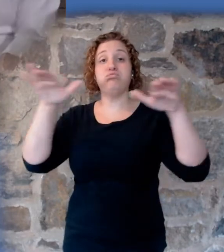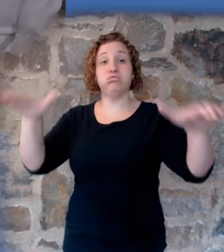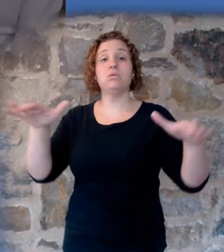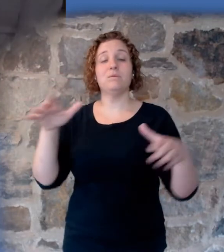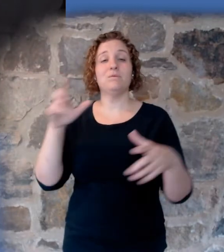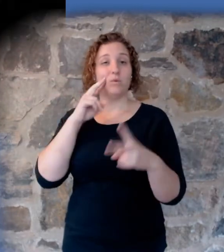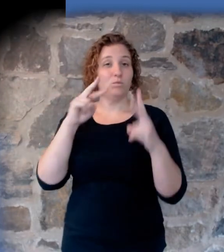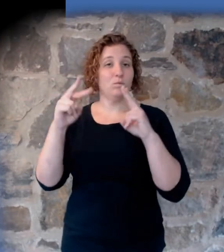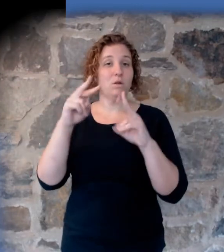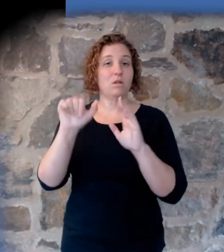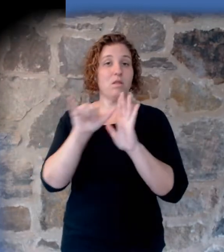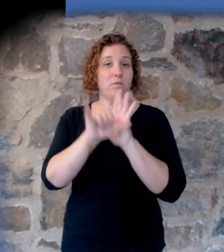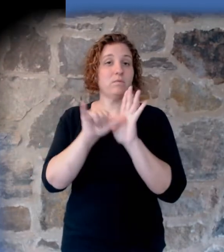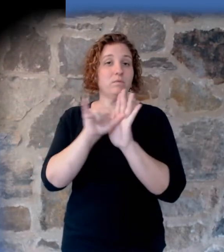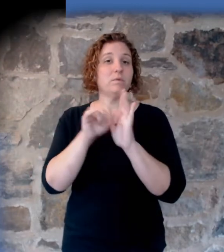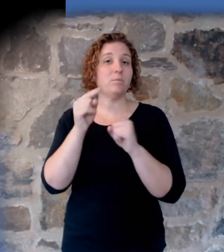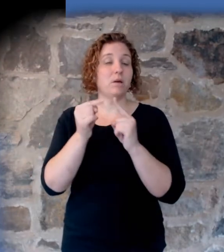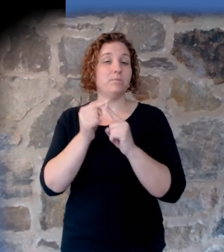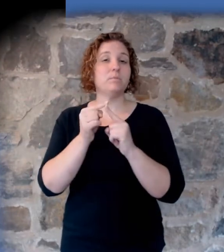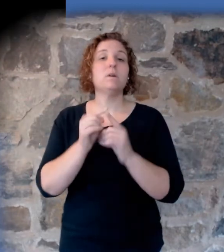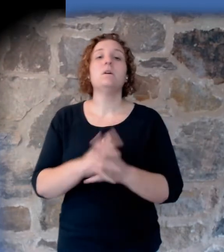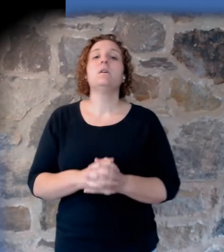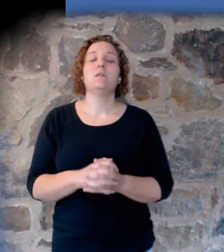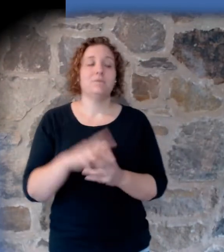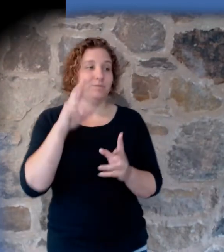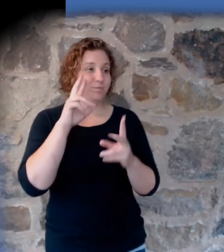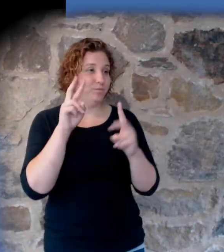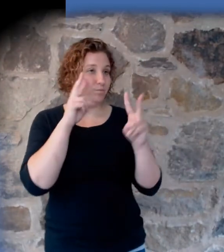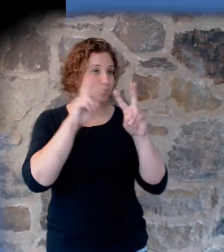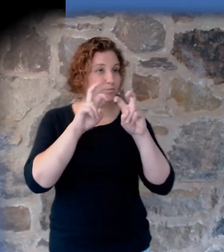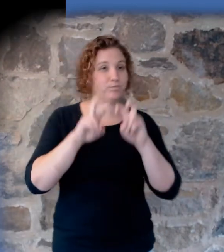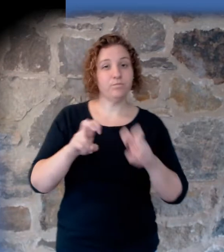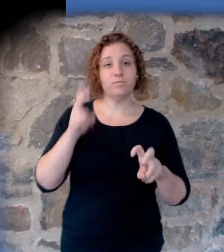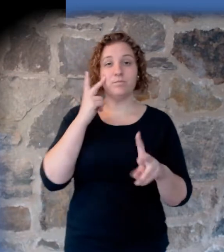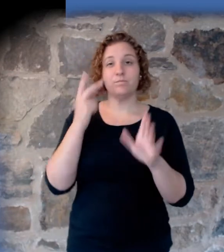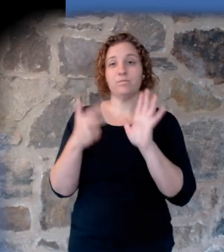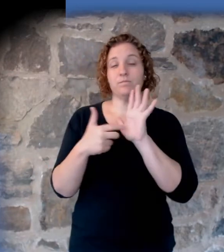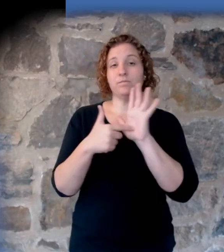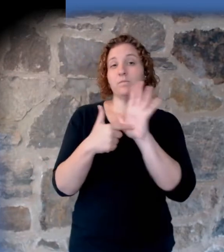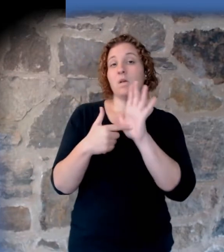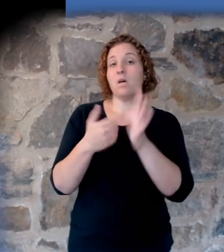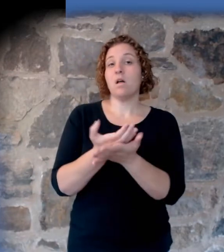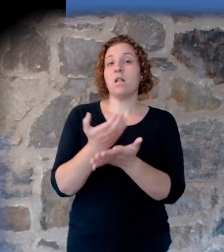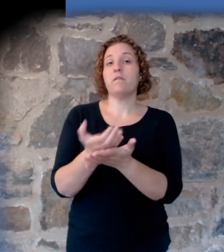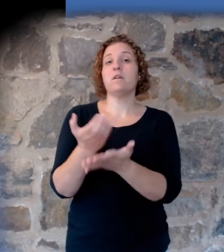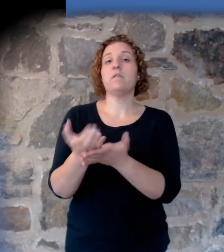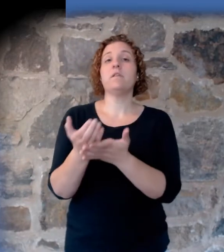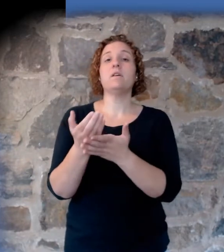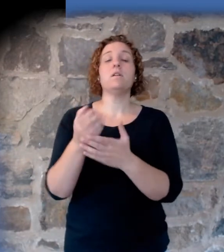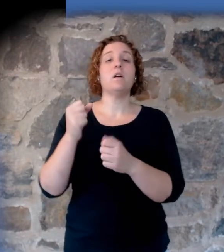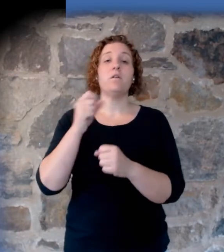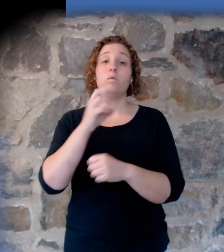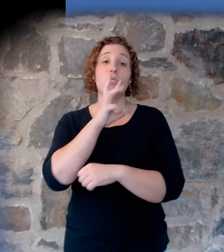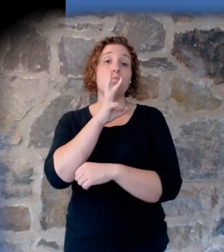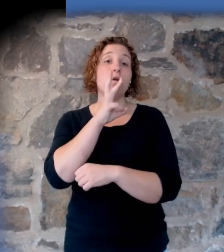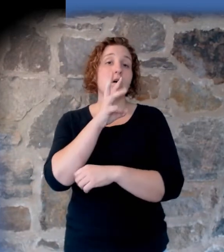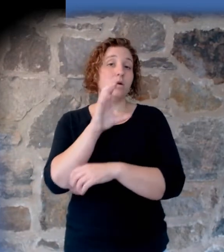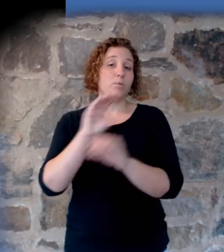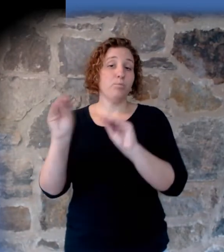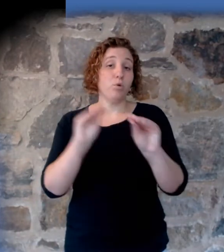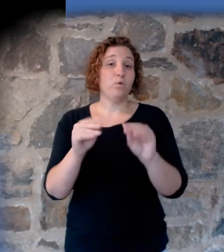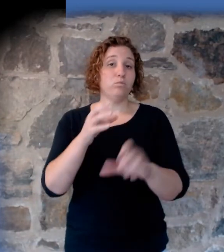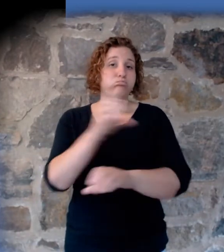Everywhere we looked, Steve showed me evidence of the incredible power of moving water. It quickly laid down these enormous